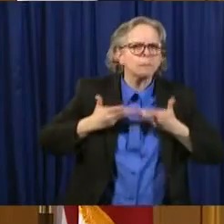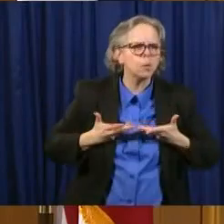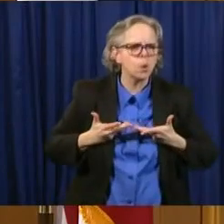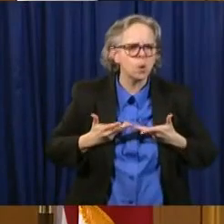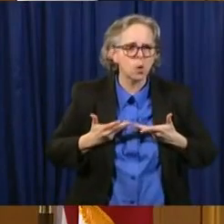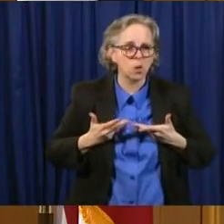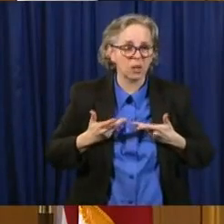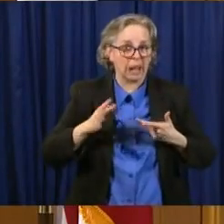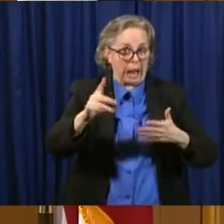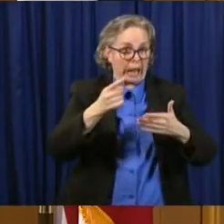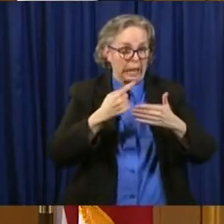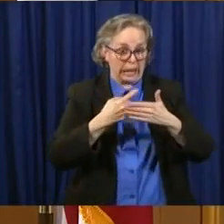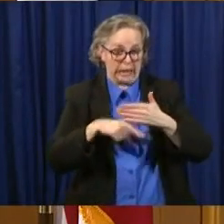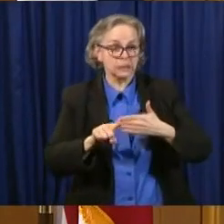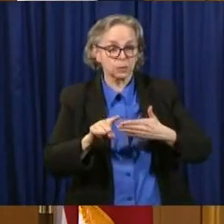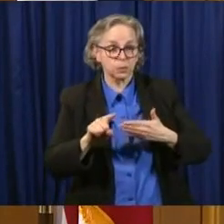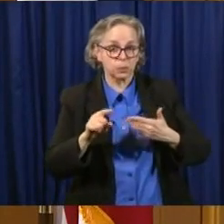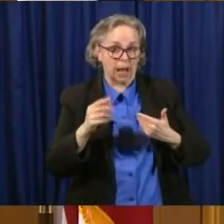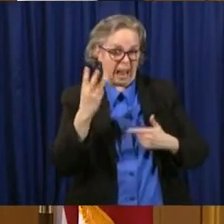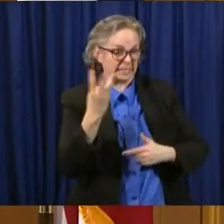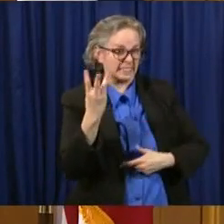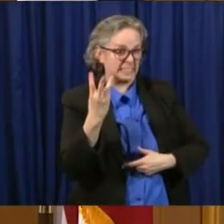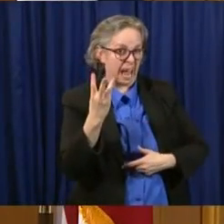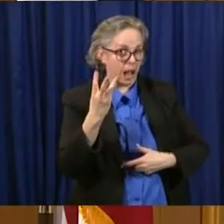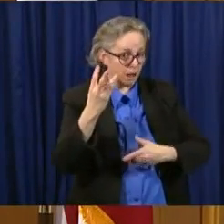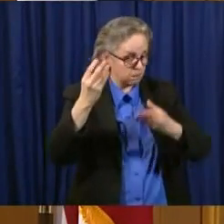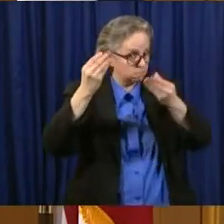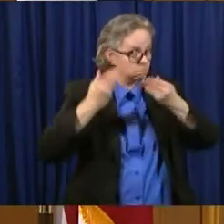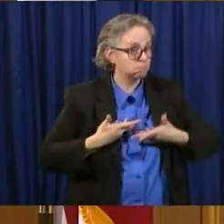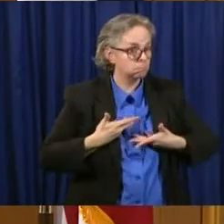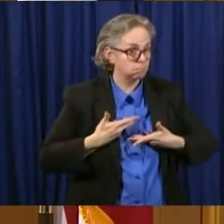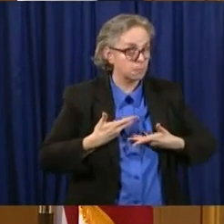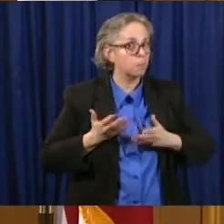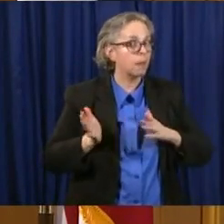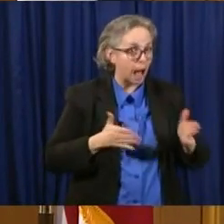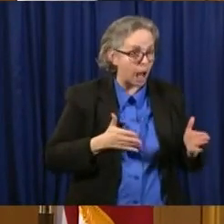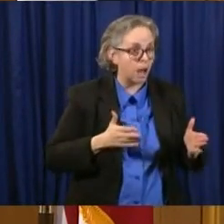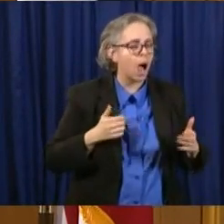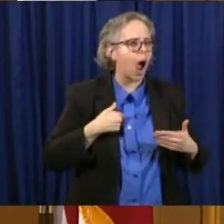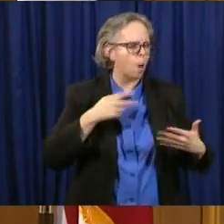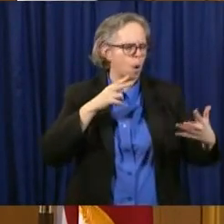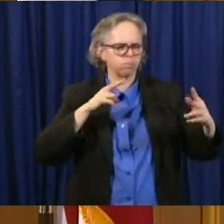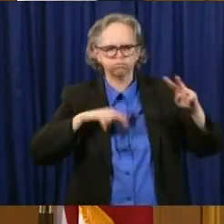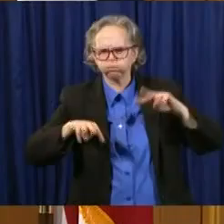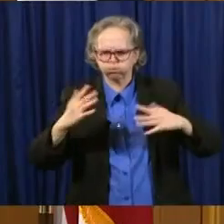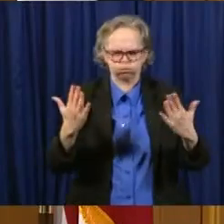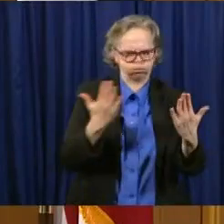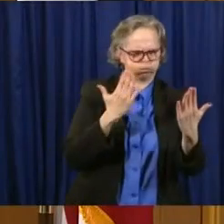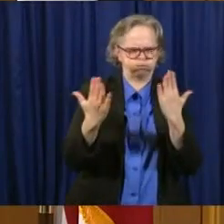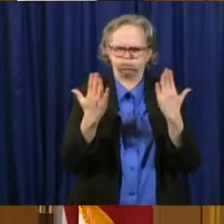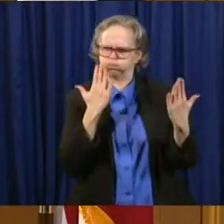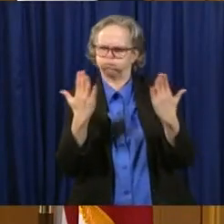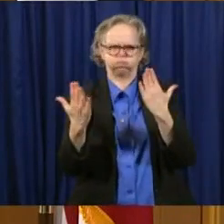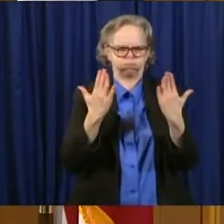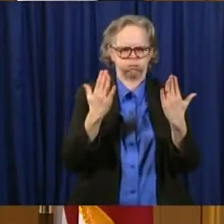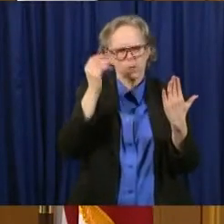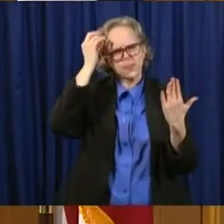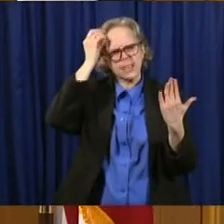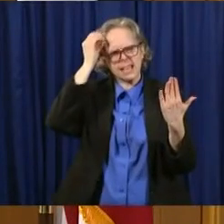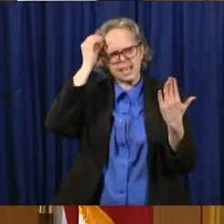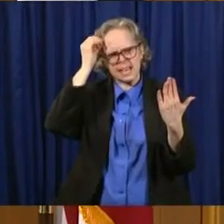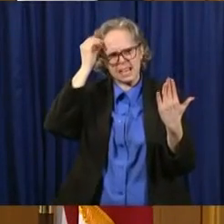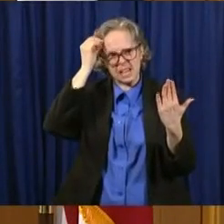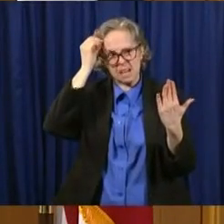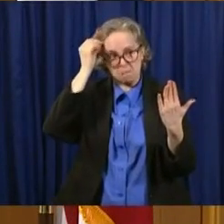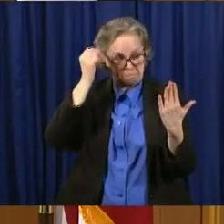forward with that plan. Uh, I will look at that plan and then as soon as, we, we've had a chance to look at the plan, approve the plan, uh,